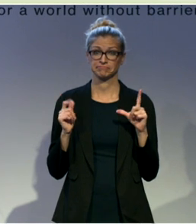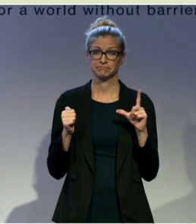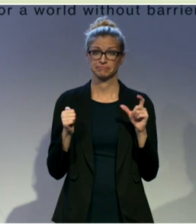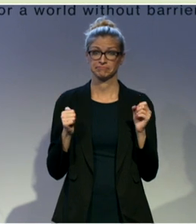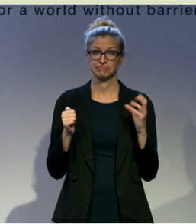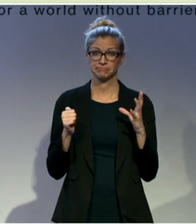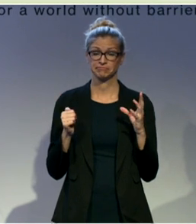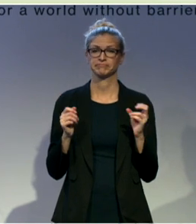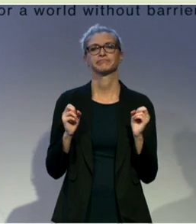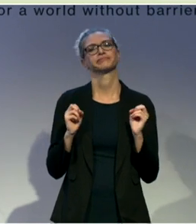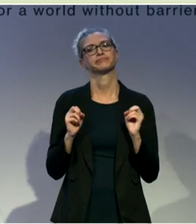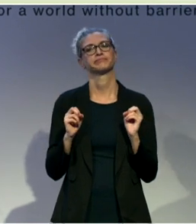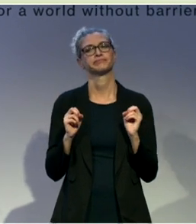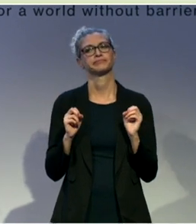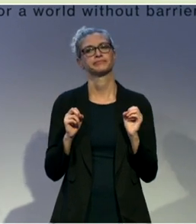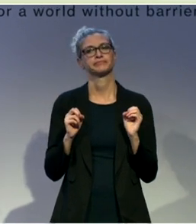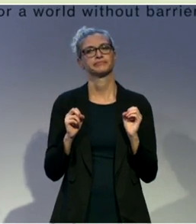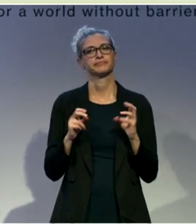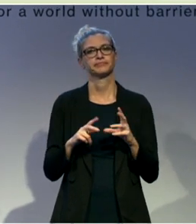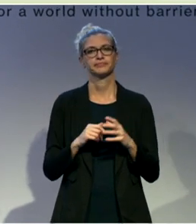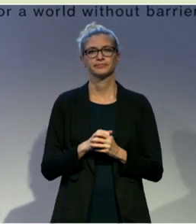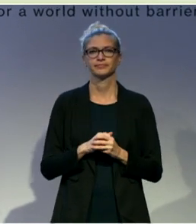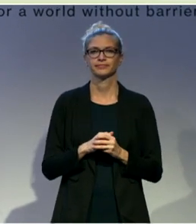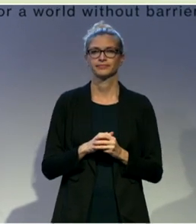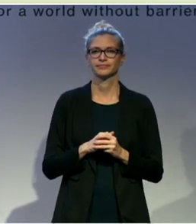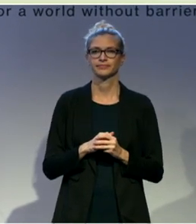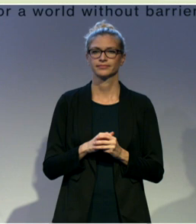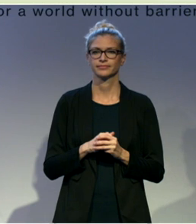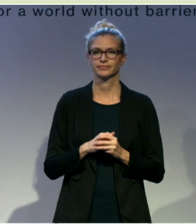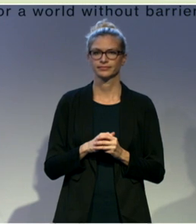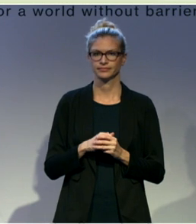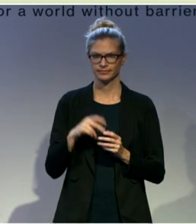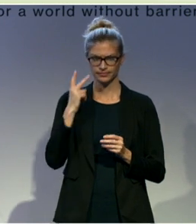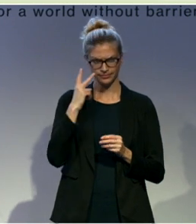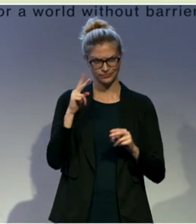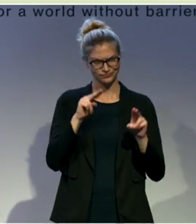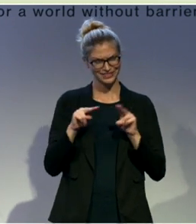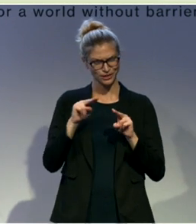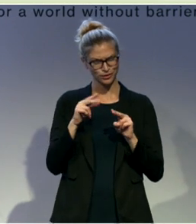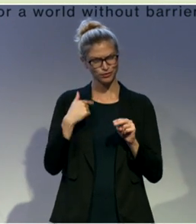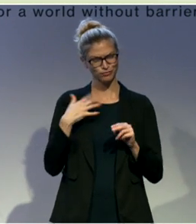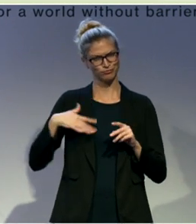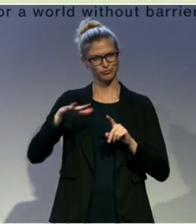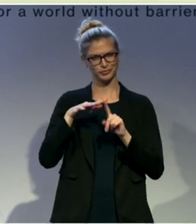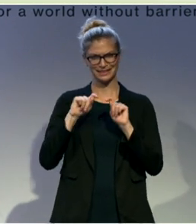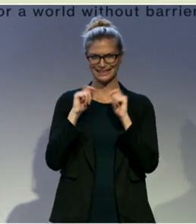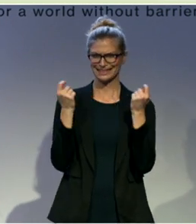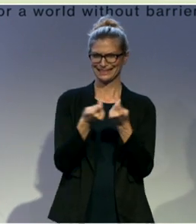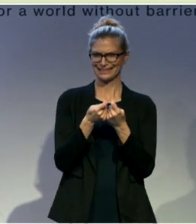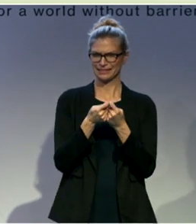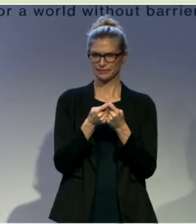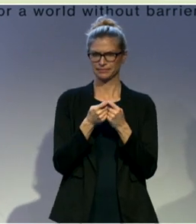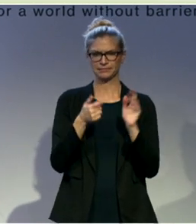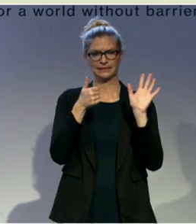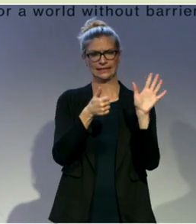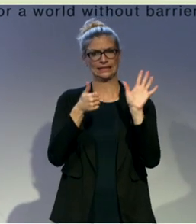you have seen our video and you have seen our team, we have now 66 employees and